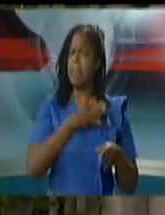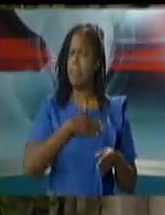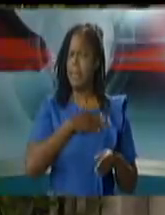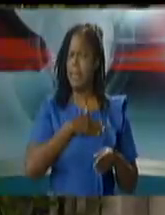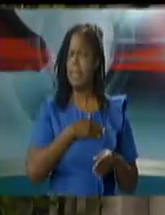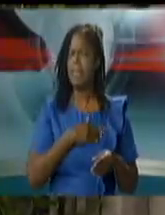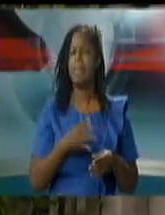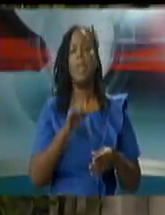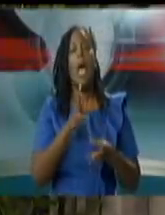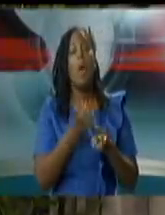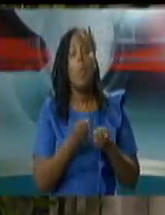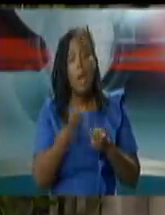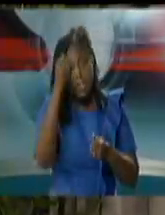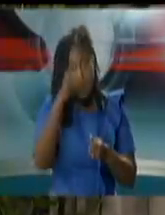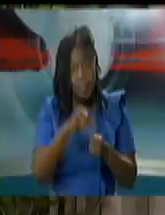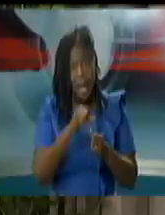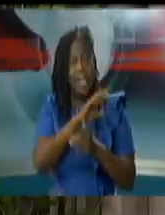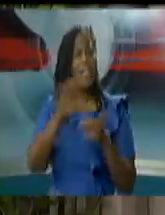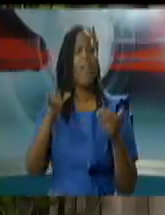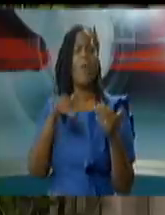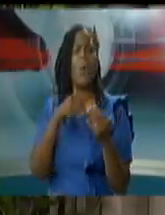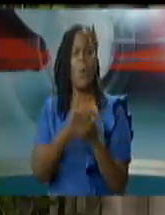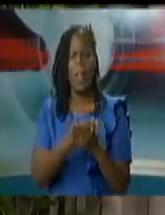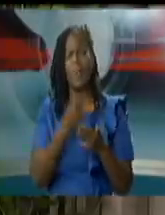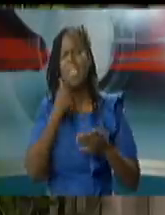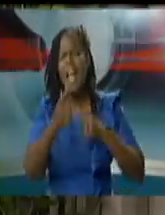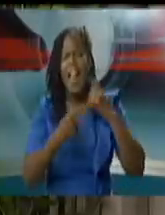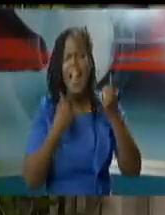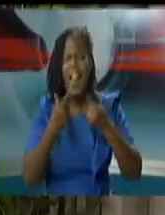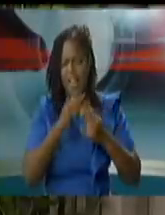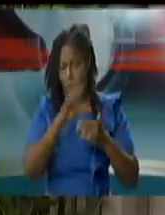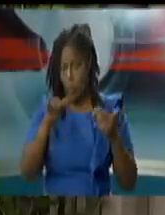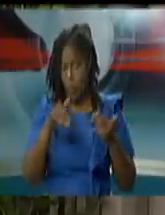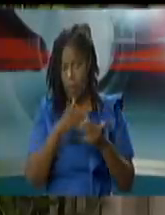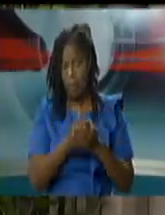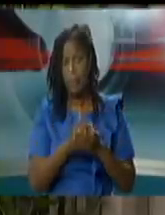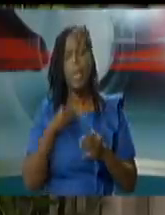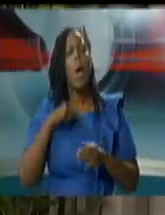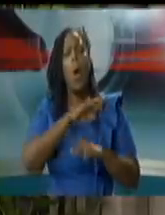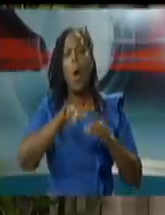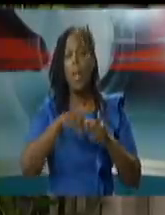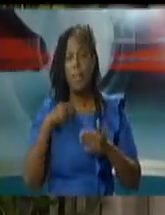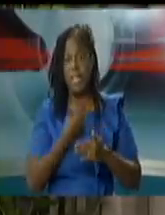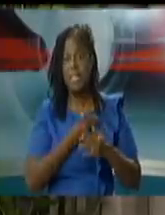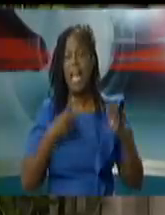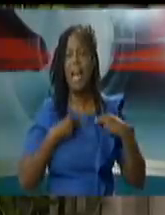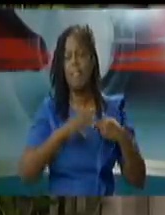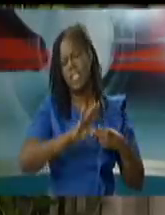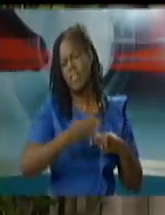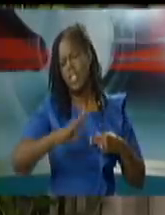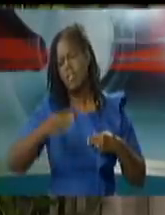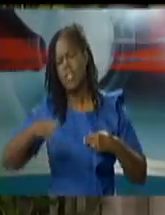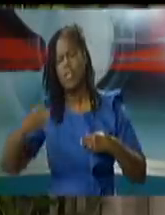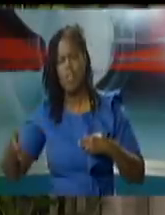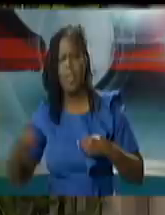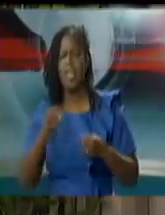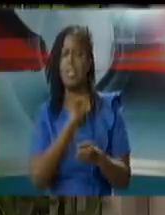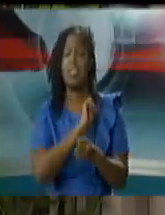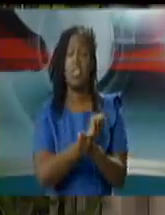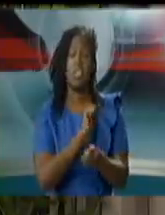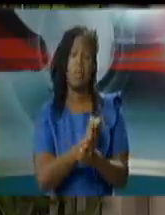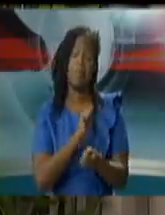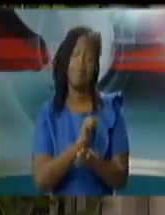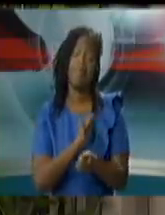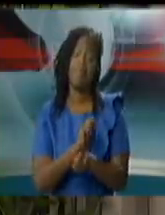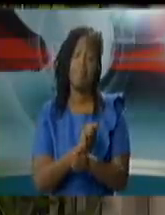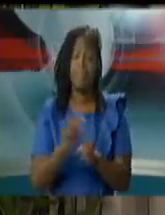we we all have multiple tasks to do and in particular in the case of the minister of health and certain